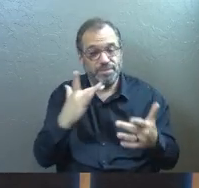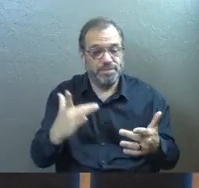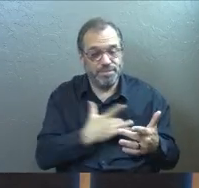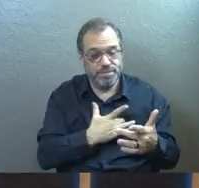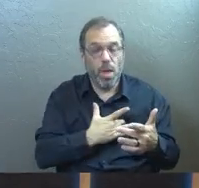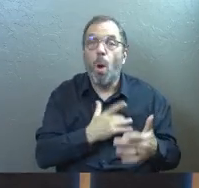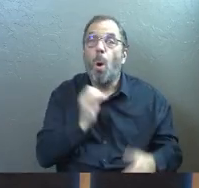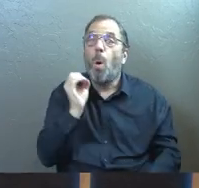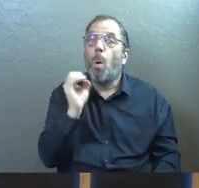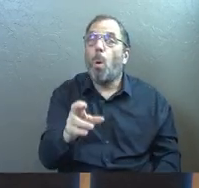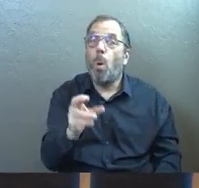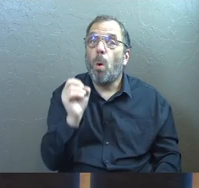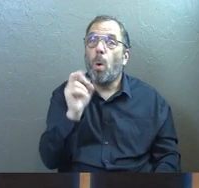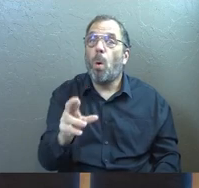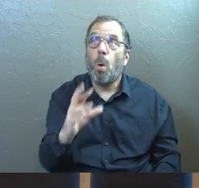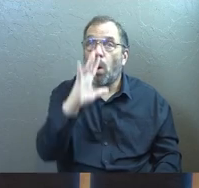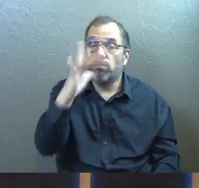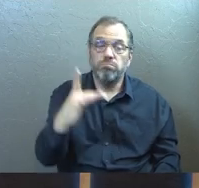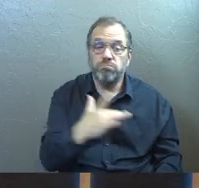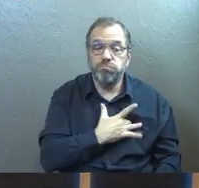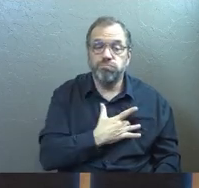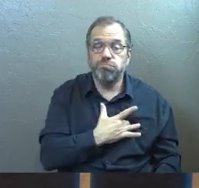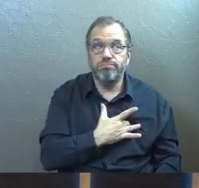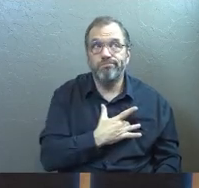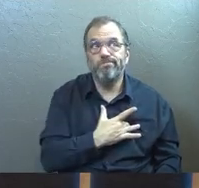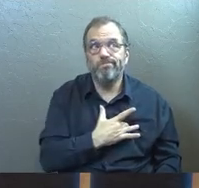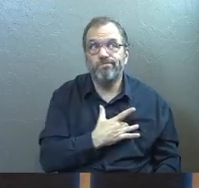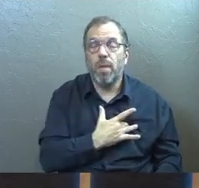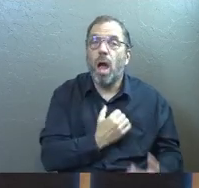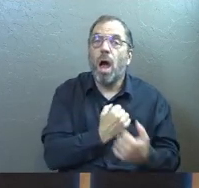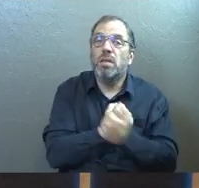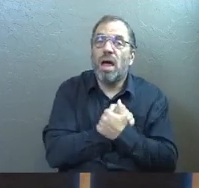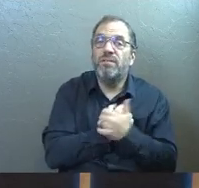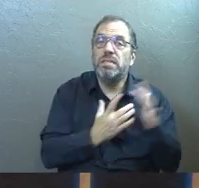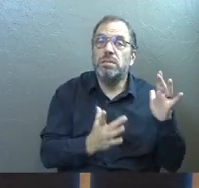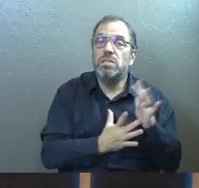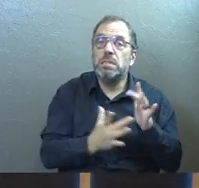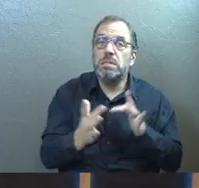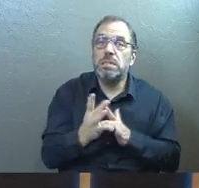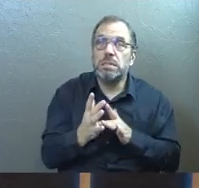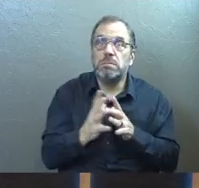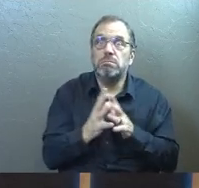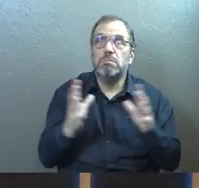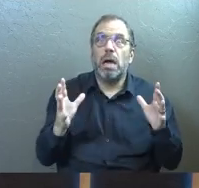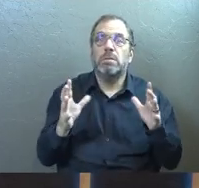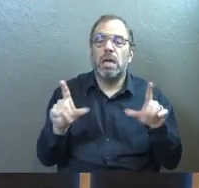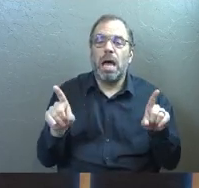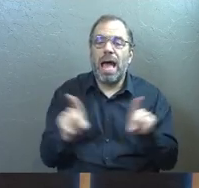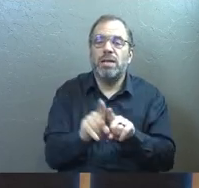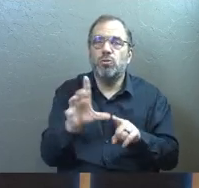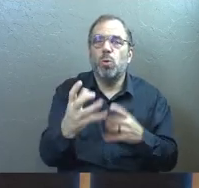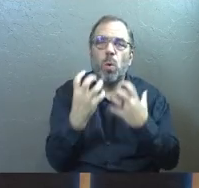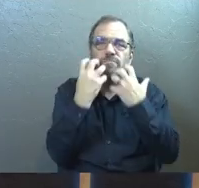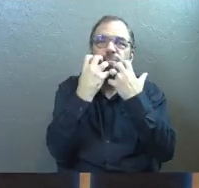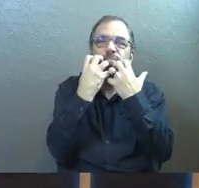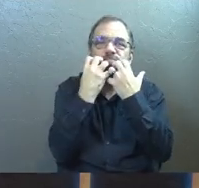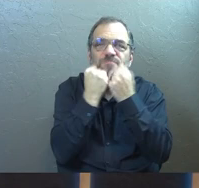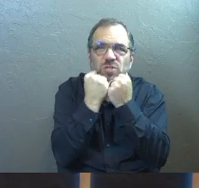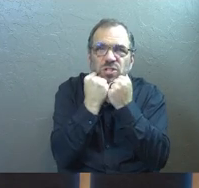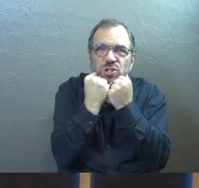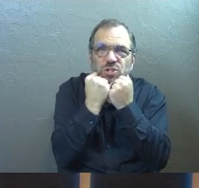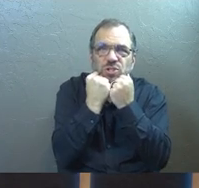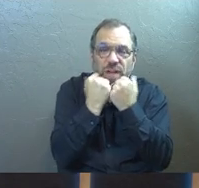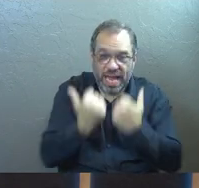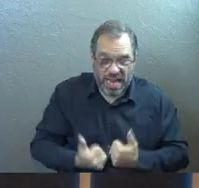Maybe part of what's coming to your heart right now is this idea of loving Jesus that much as your treasure and